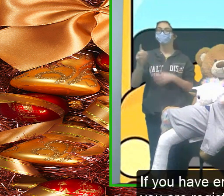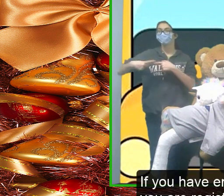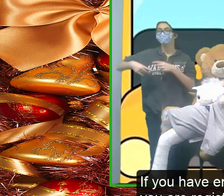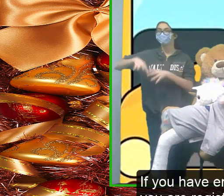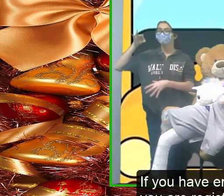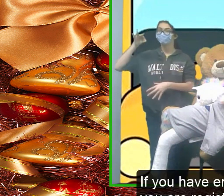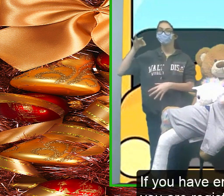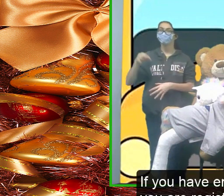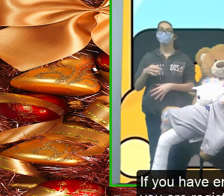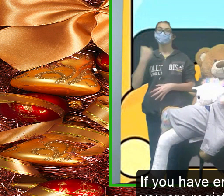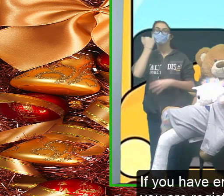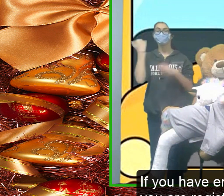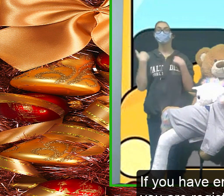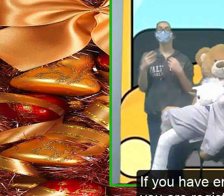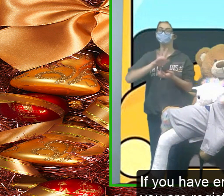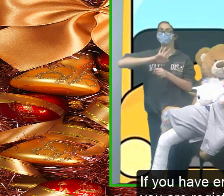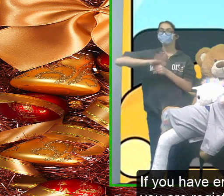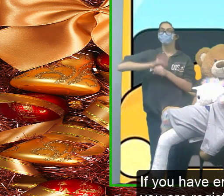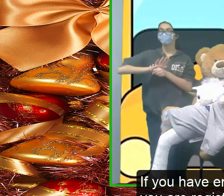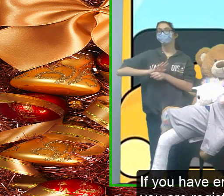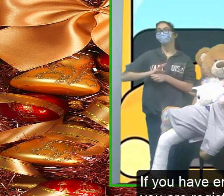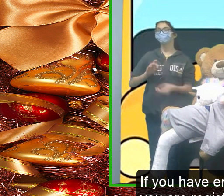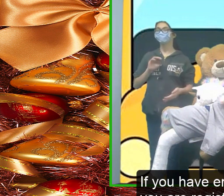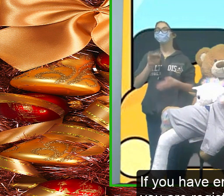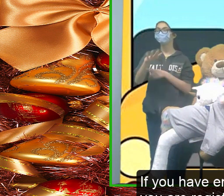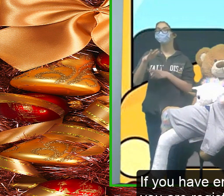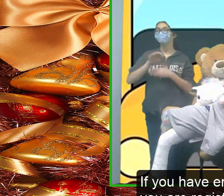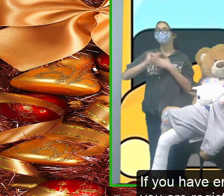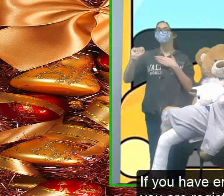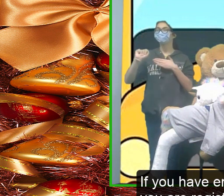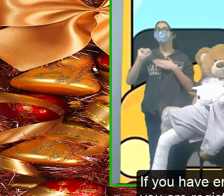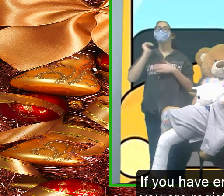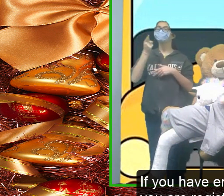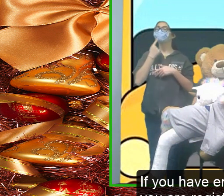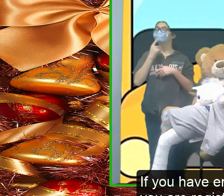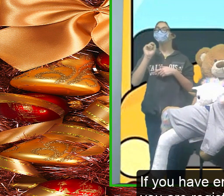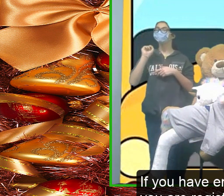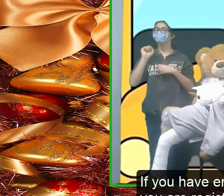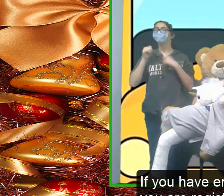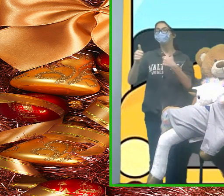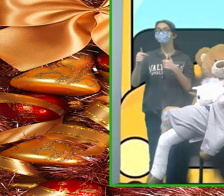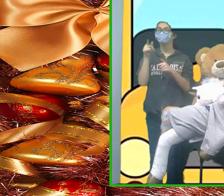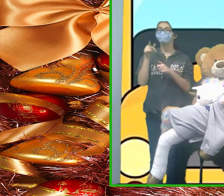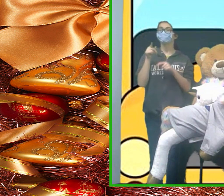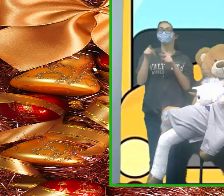if you have enough sore bucks it'll say okay you're registered